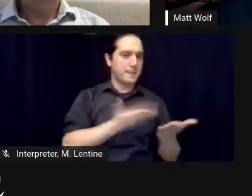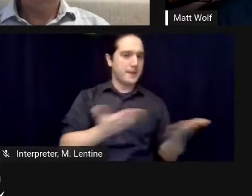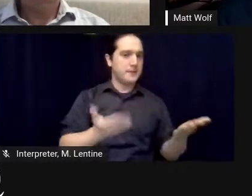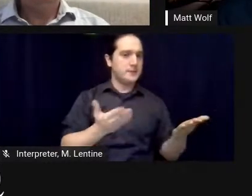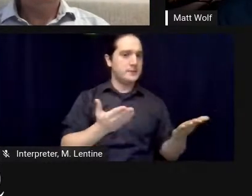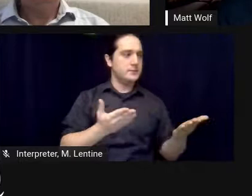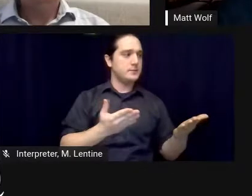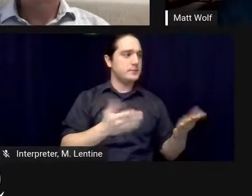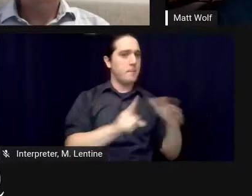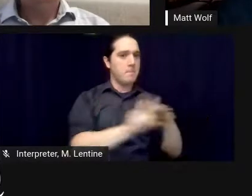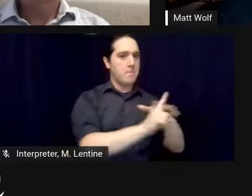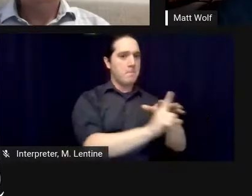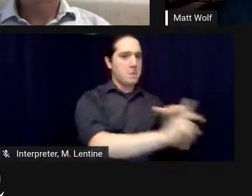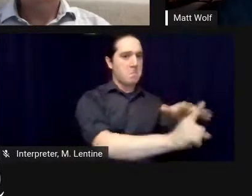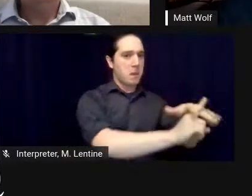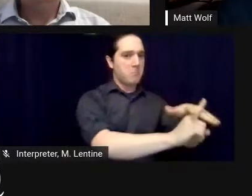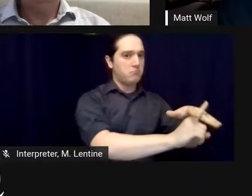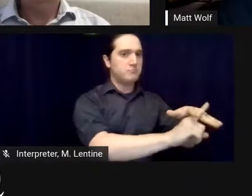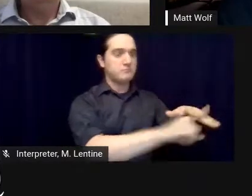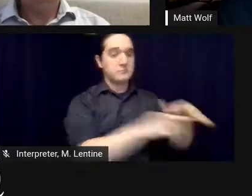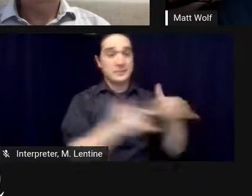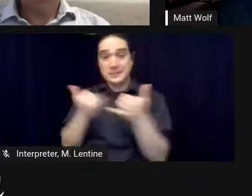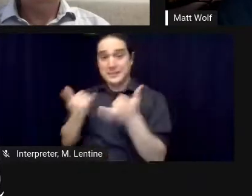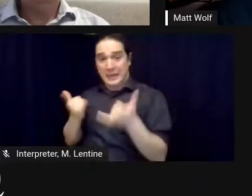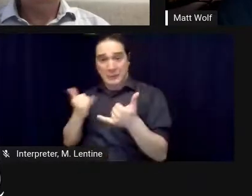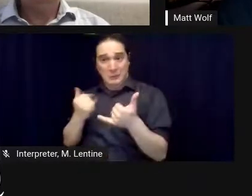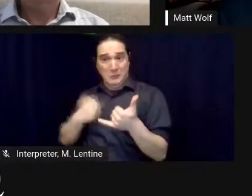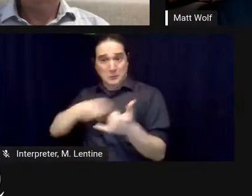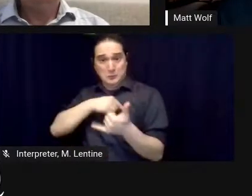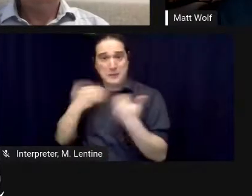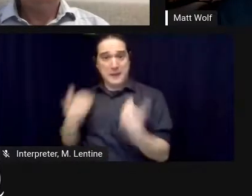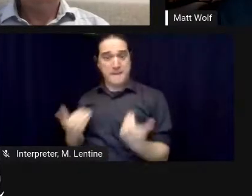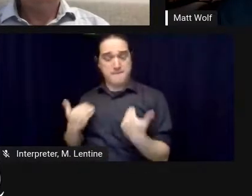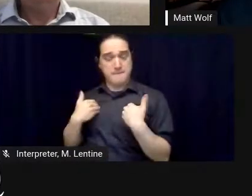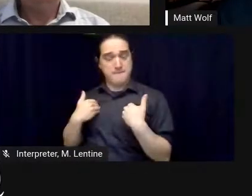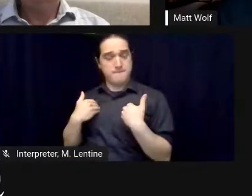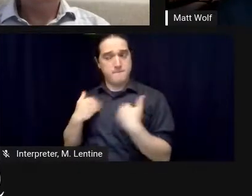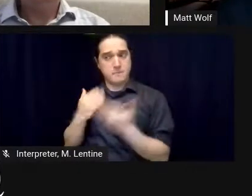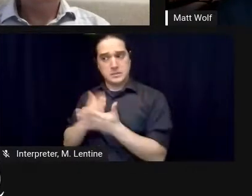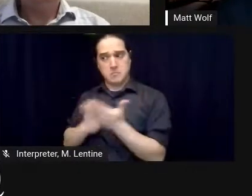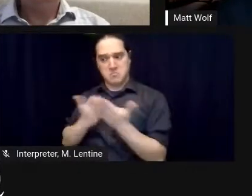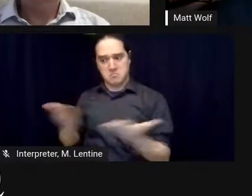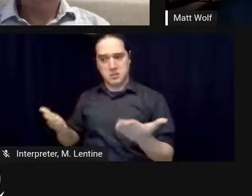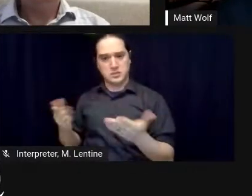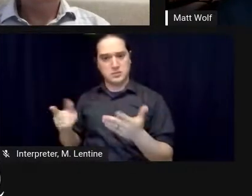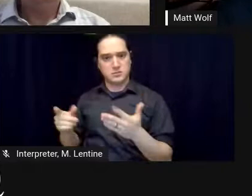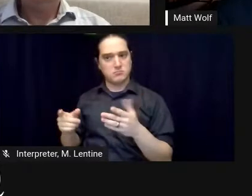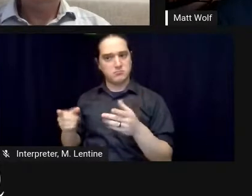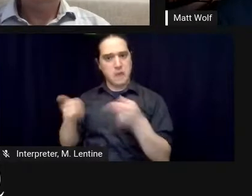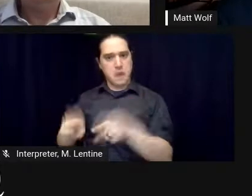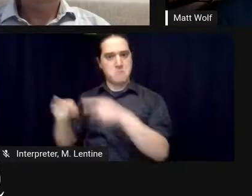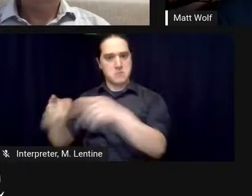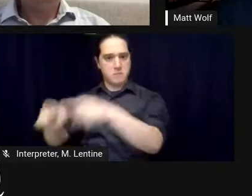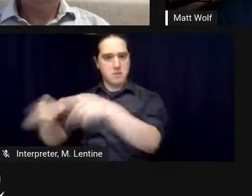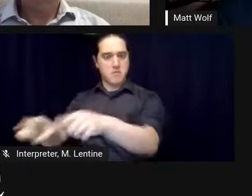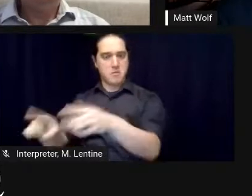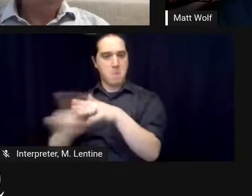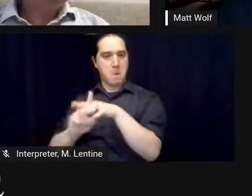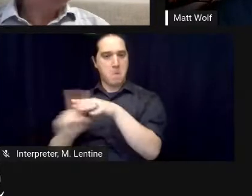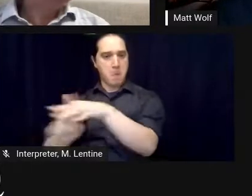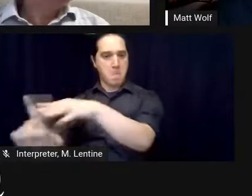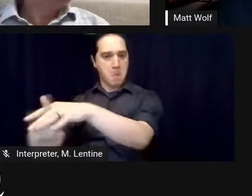-entry ceremony and i'm sure he could elaborate on it he said um living in a small enclosed world changes who you are